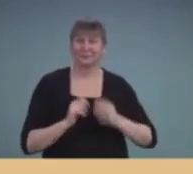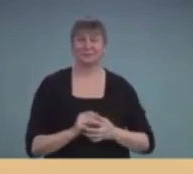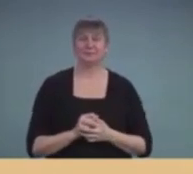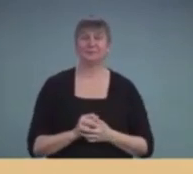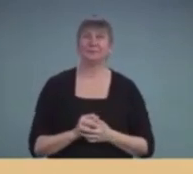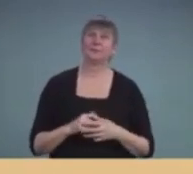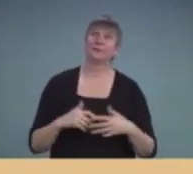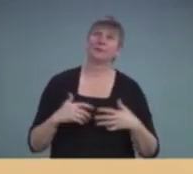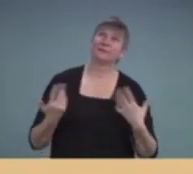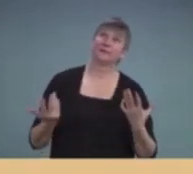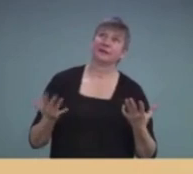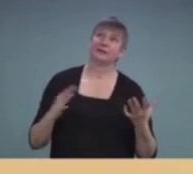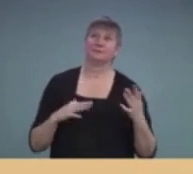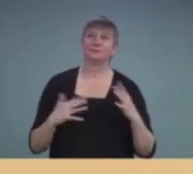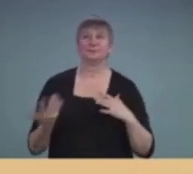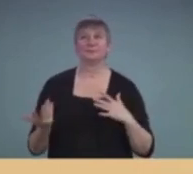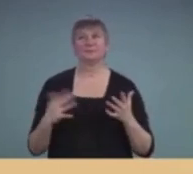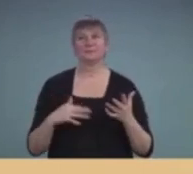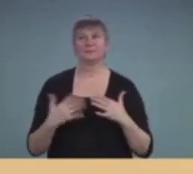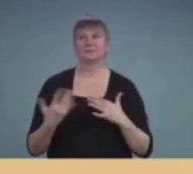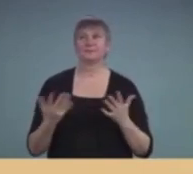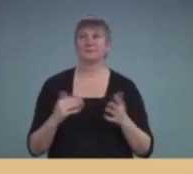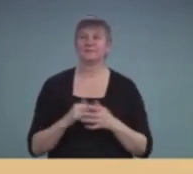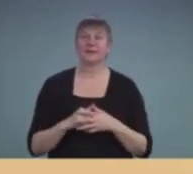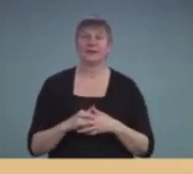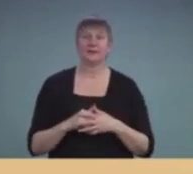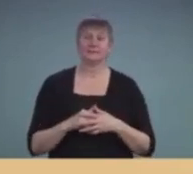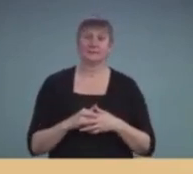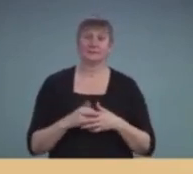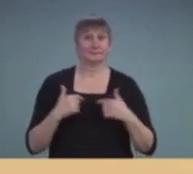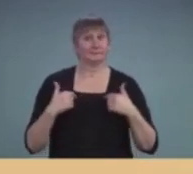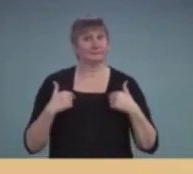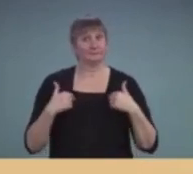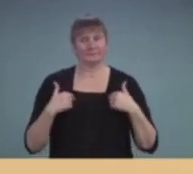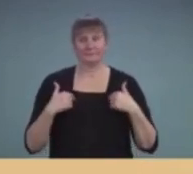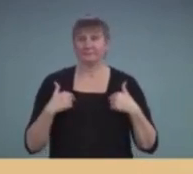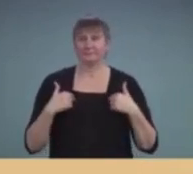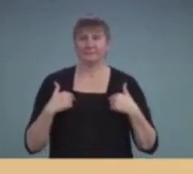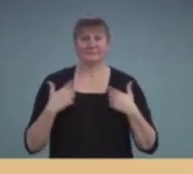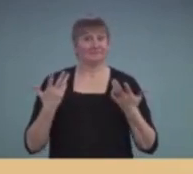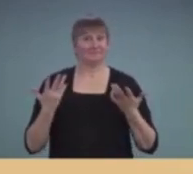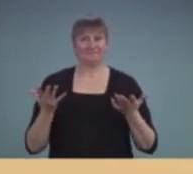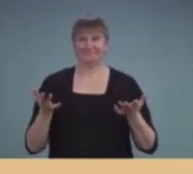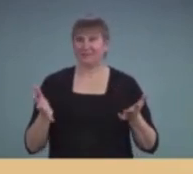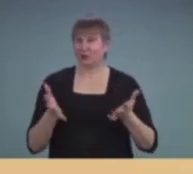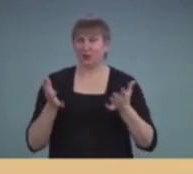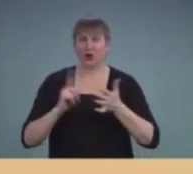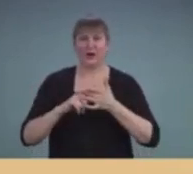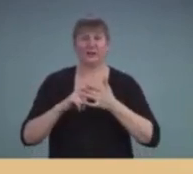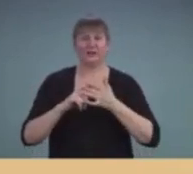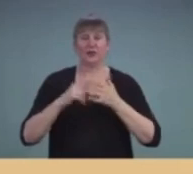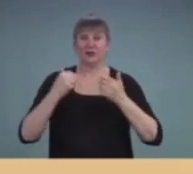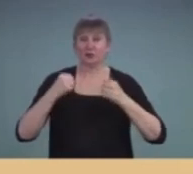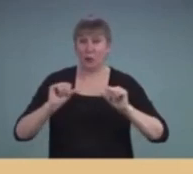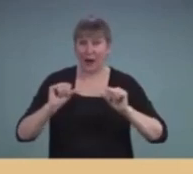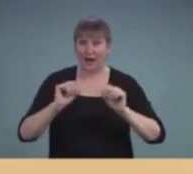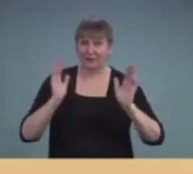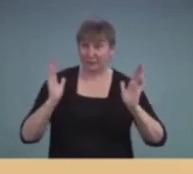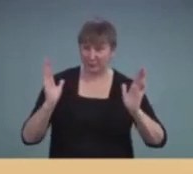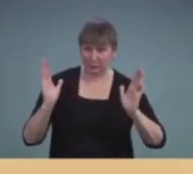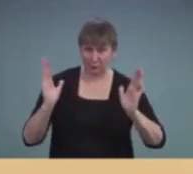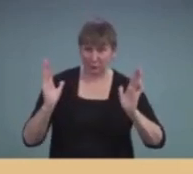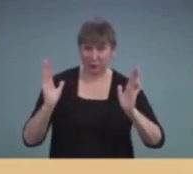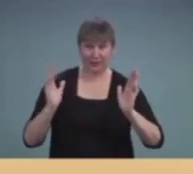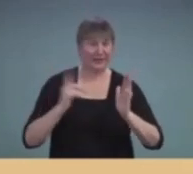So I think I'm always been a proponent of some trial periods. Because sometimes we don't know how